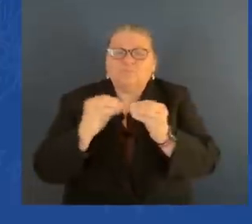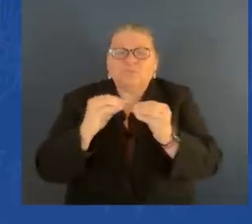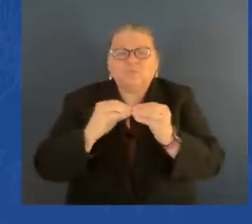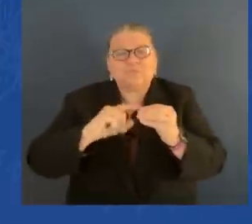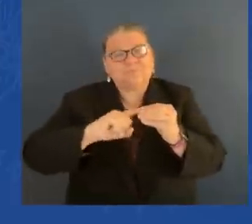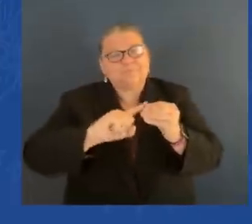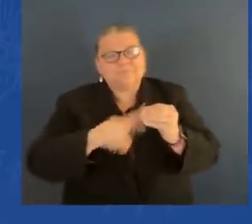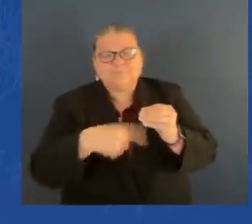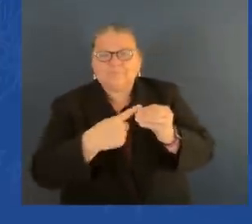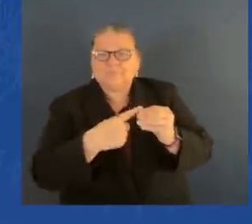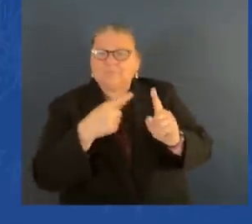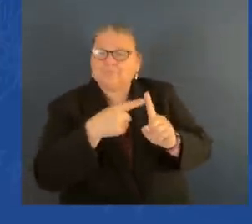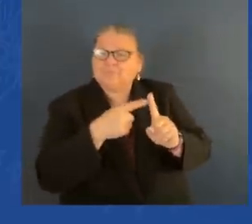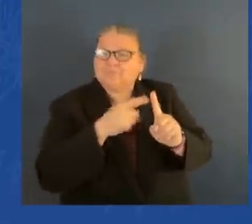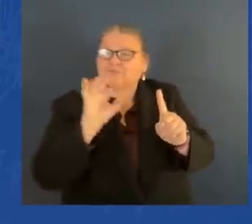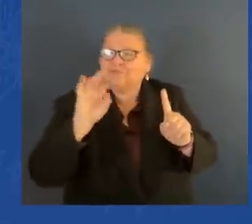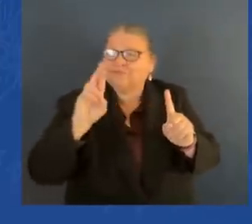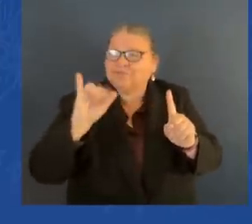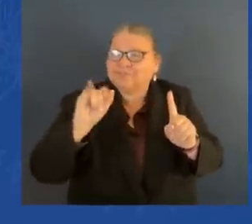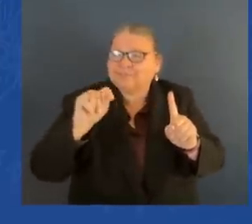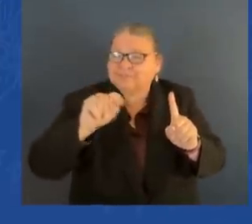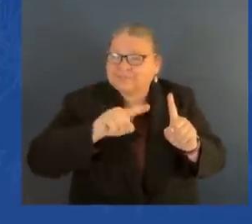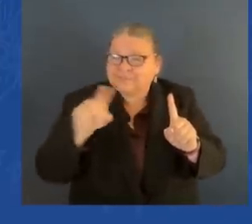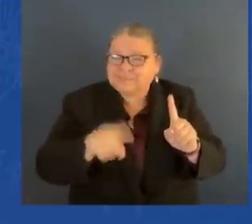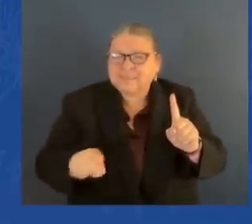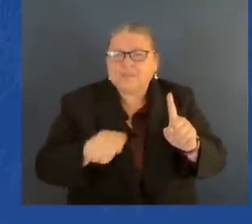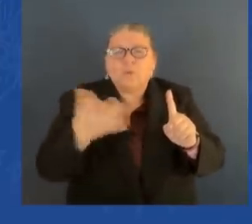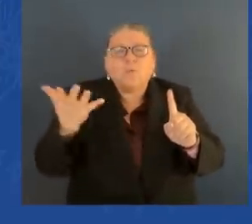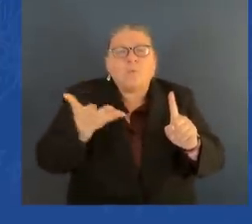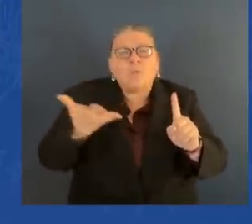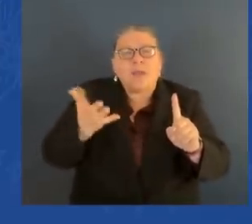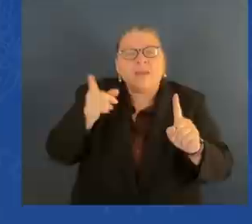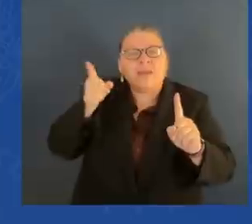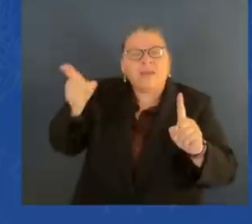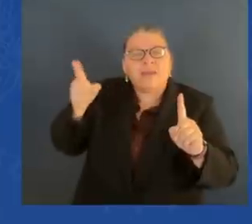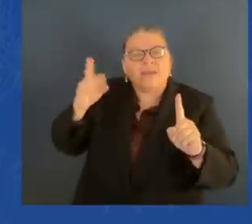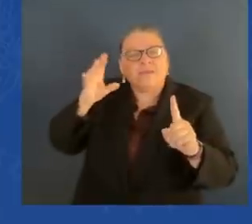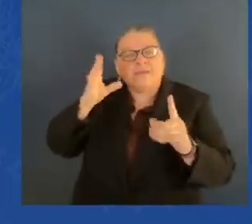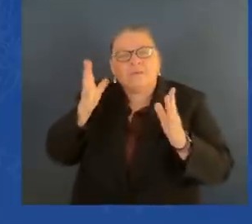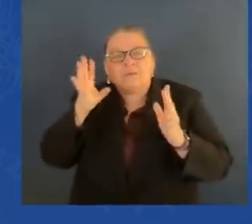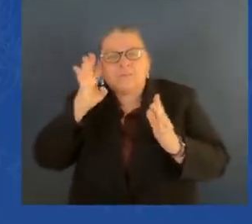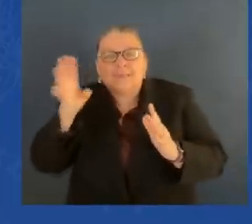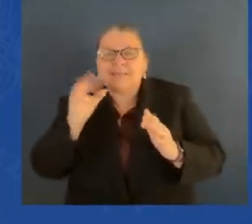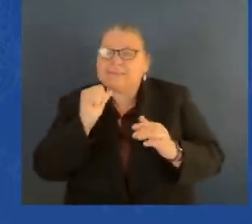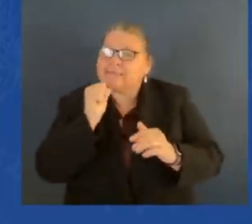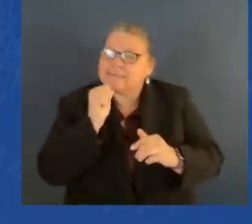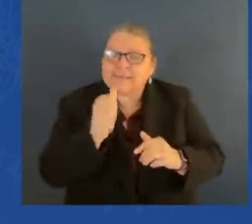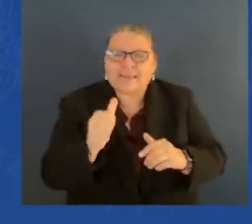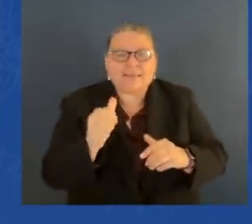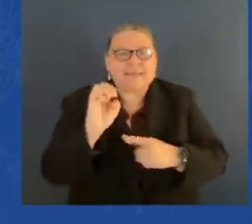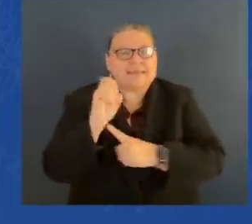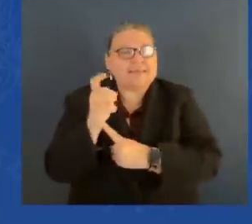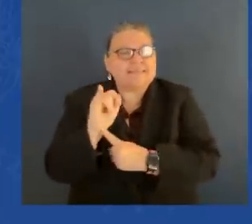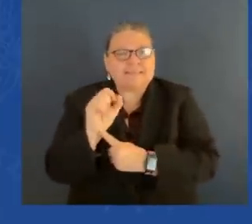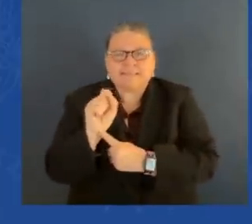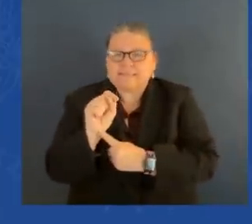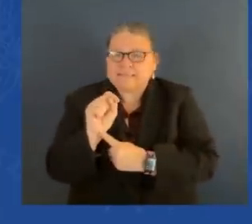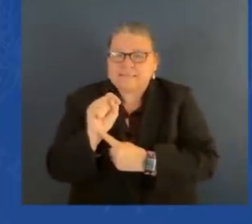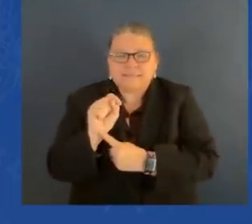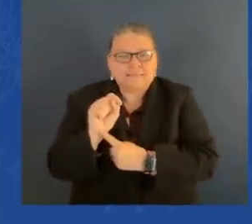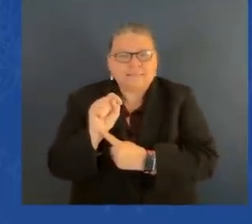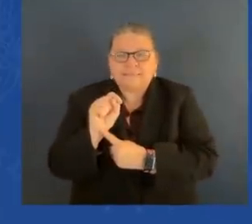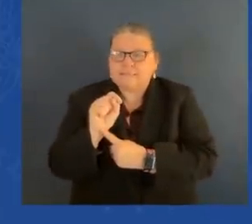didn't exist. But Fritz's sense of empathy,